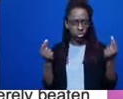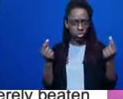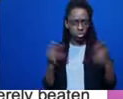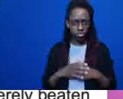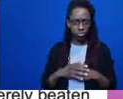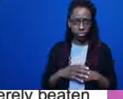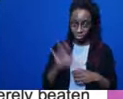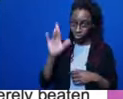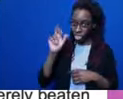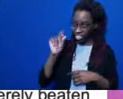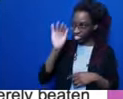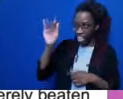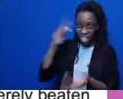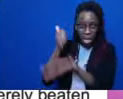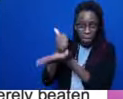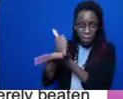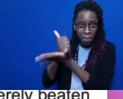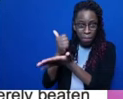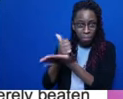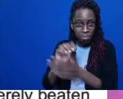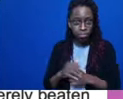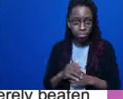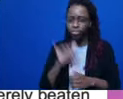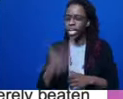Clearly, not much. Right?